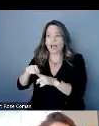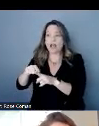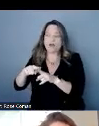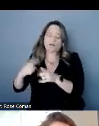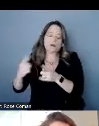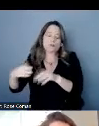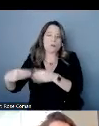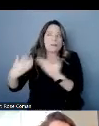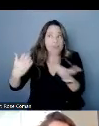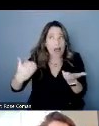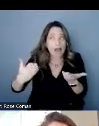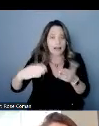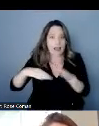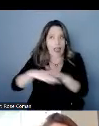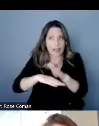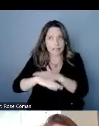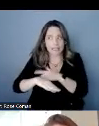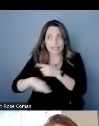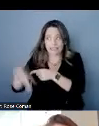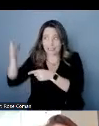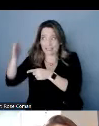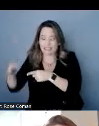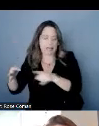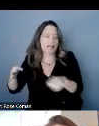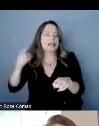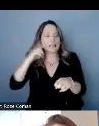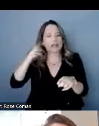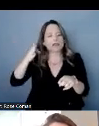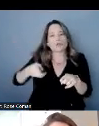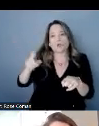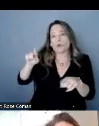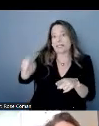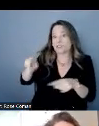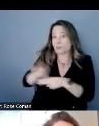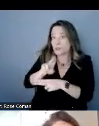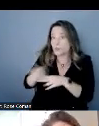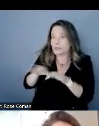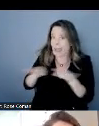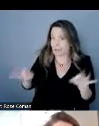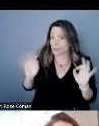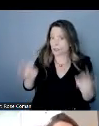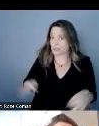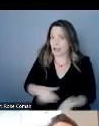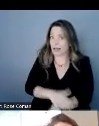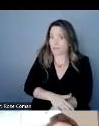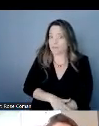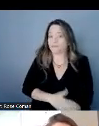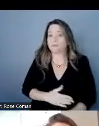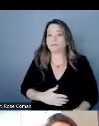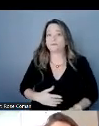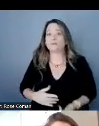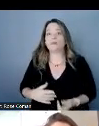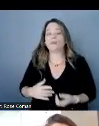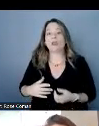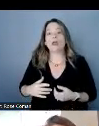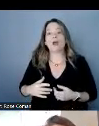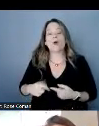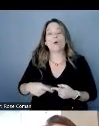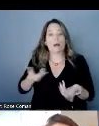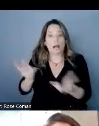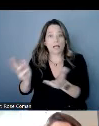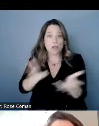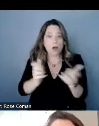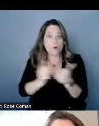as opposed to using it to be the one to make that determination when i speak to consumers and educate on the differences and advocate